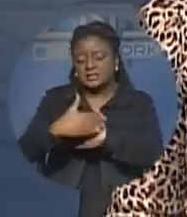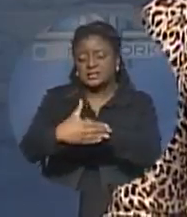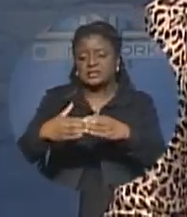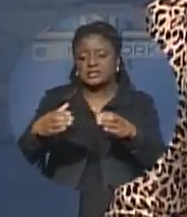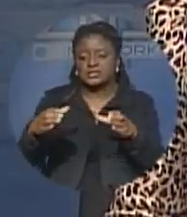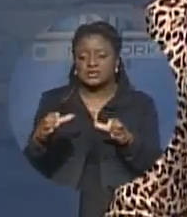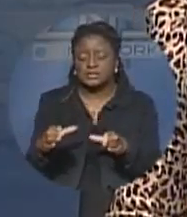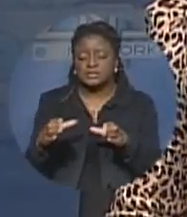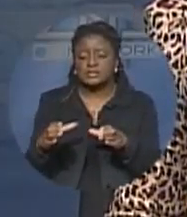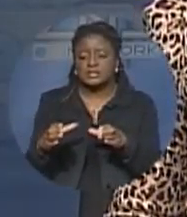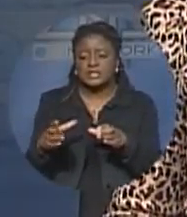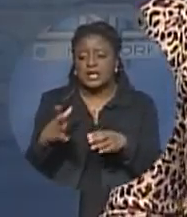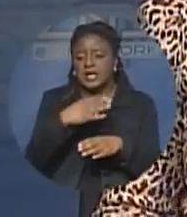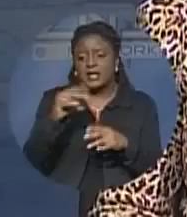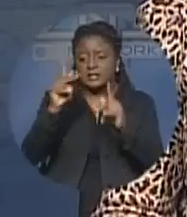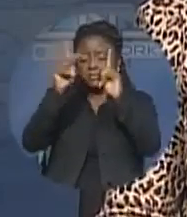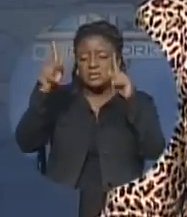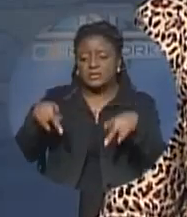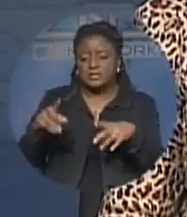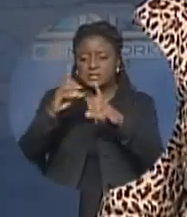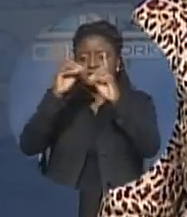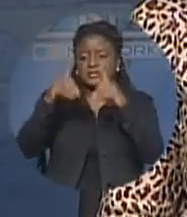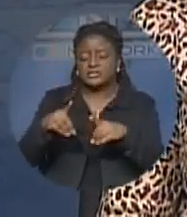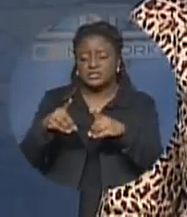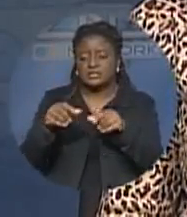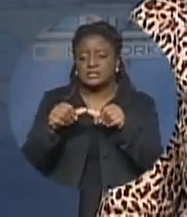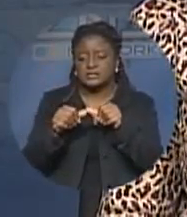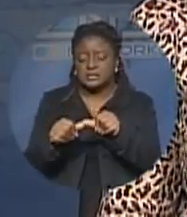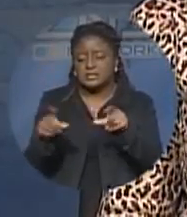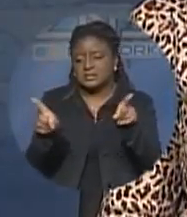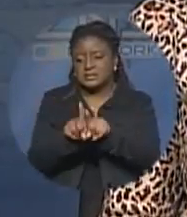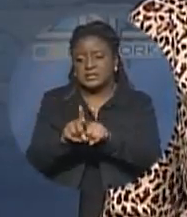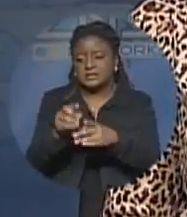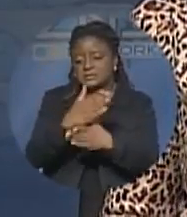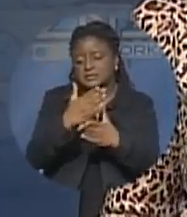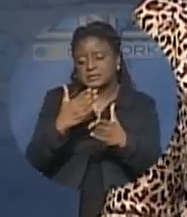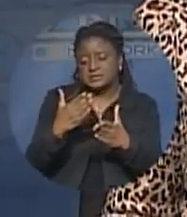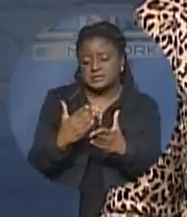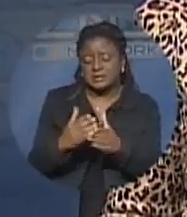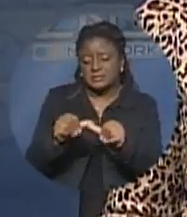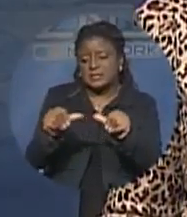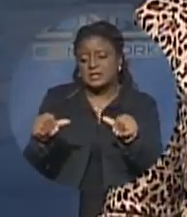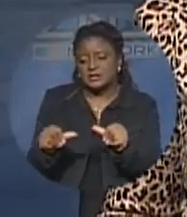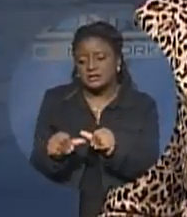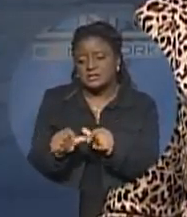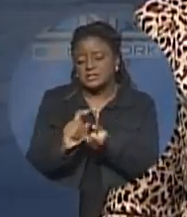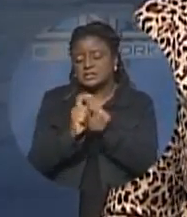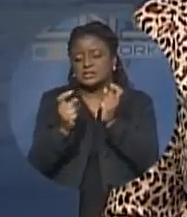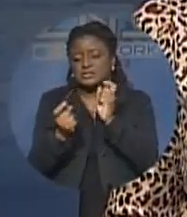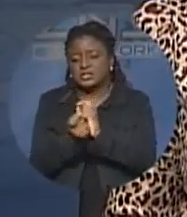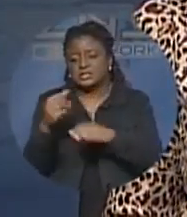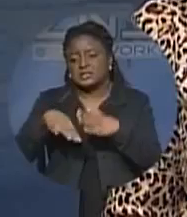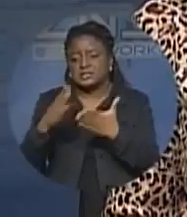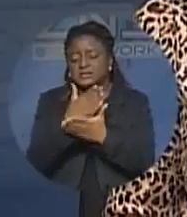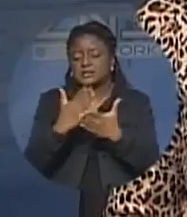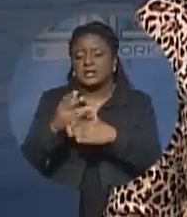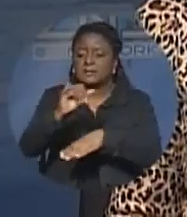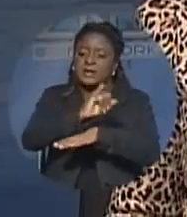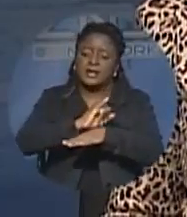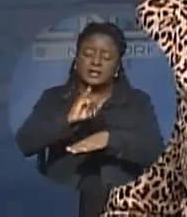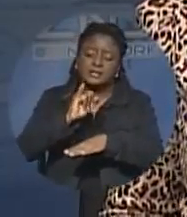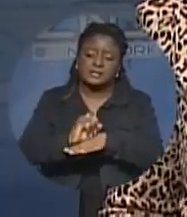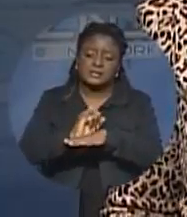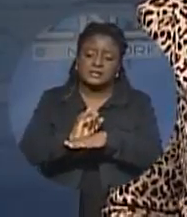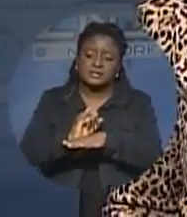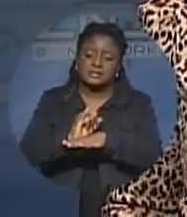divisions basically remained the same. However, some constituency names changed, and in some islands, adjustments were made to polling divisions.